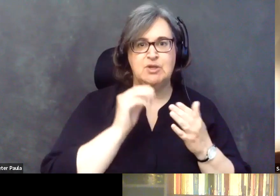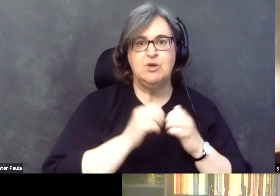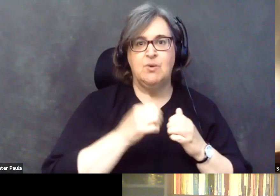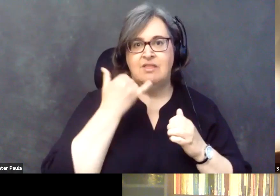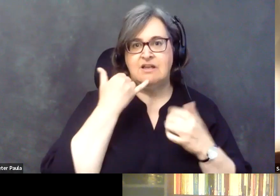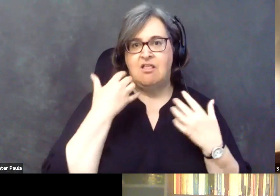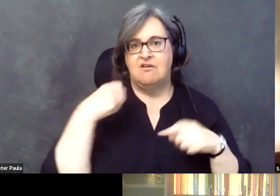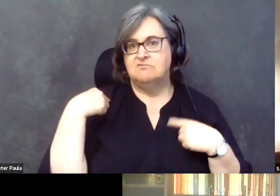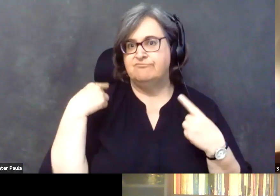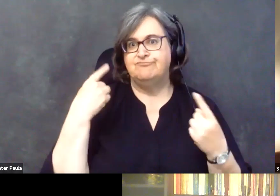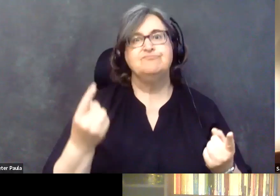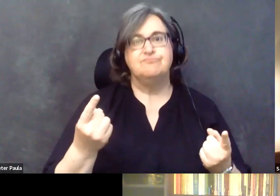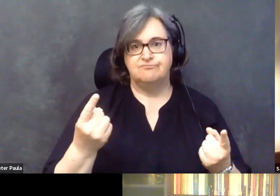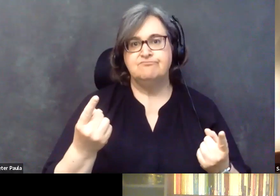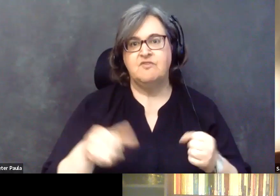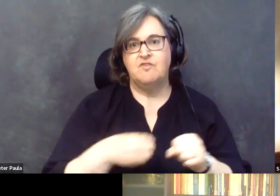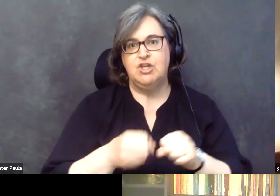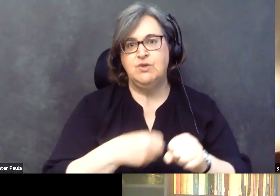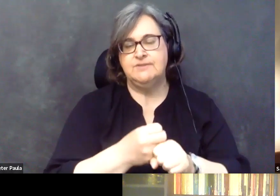last few years.